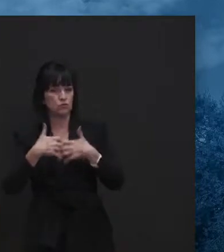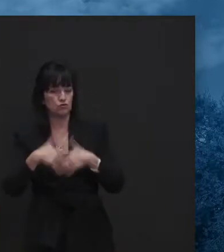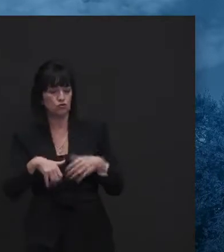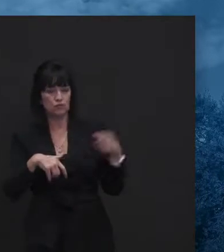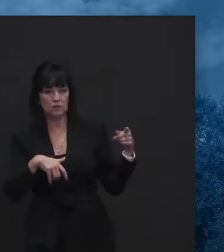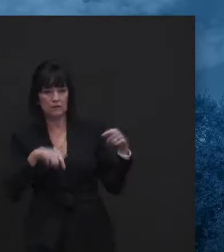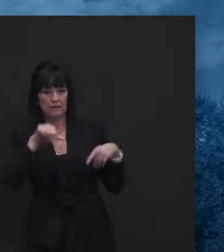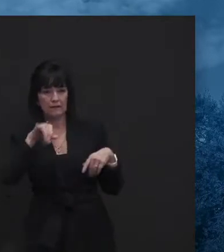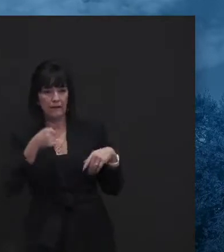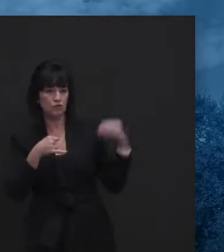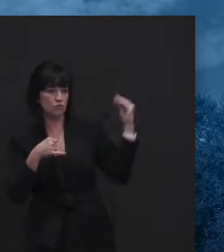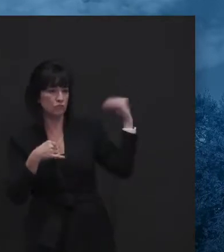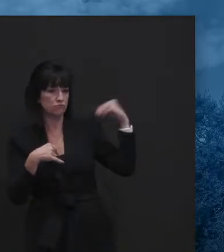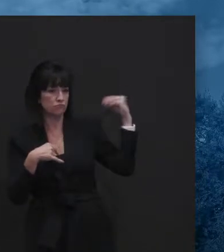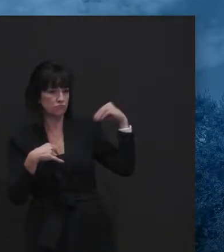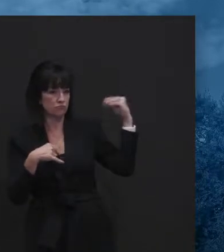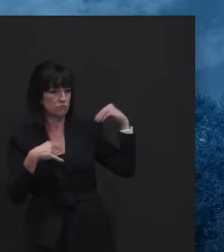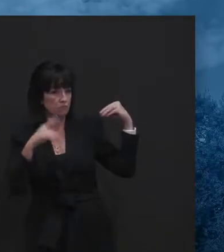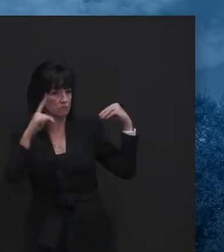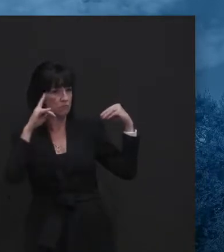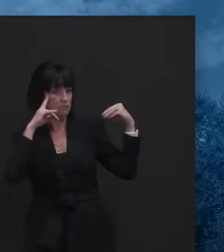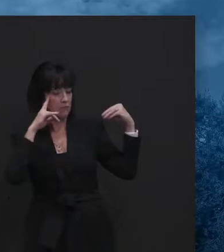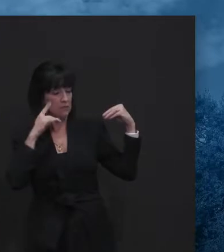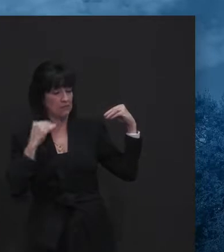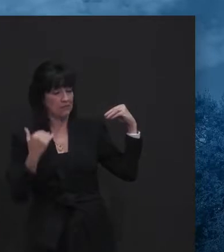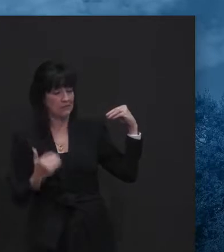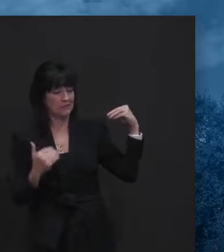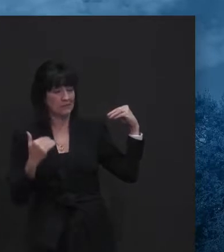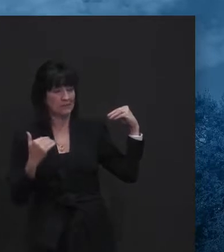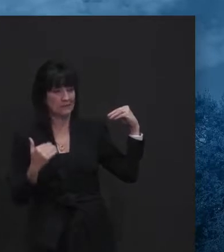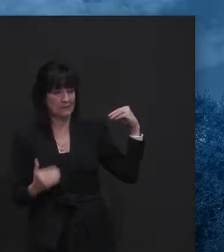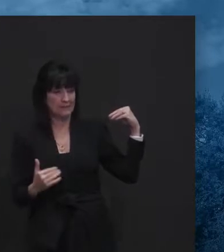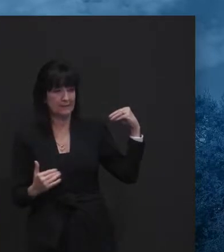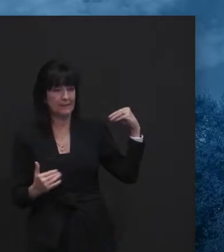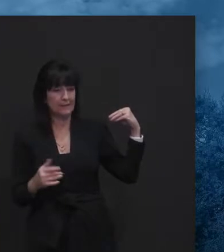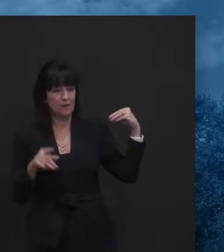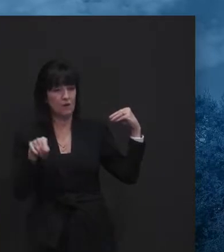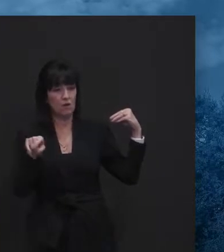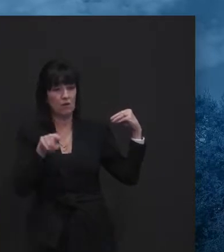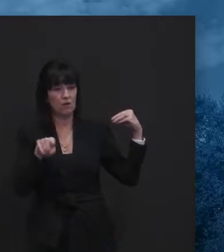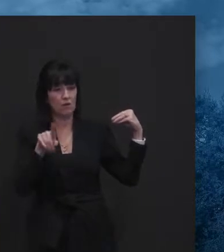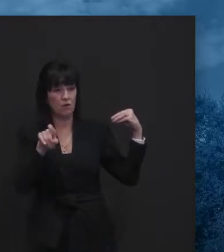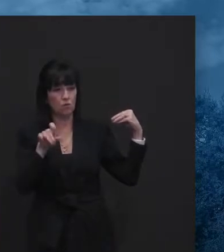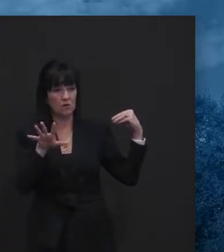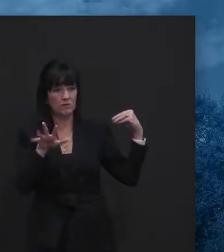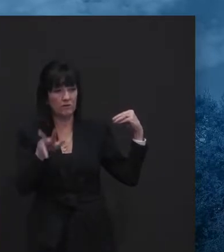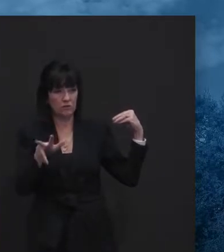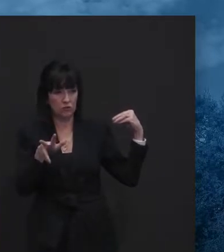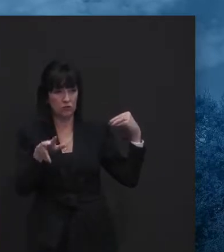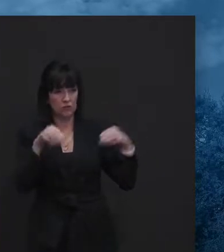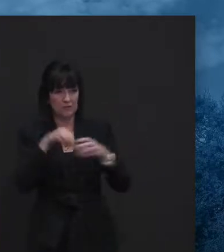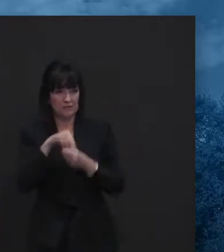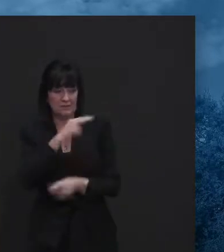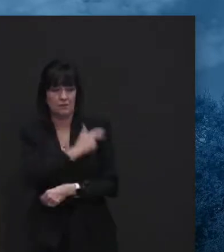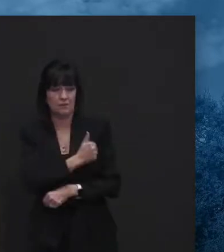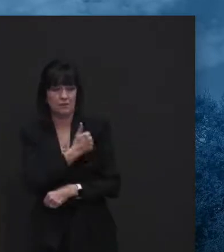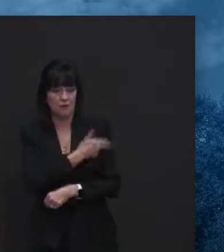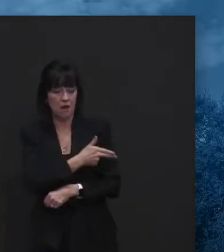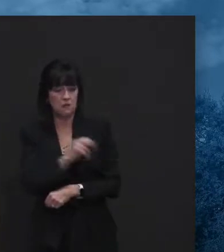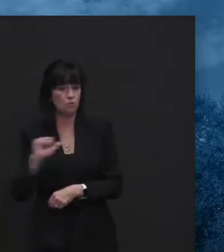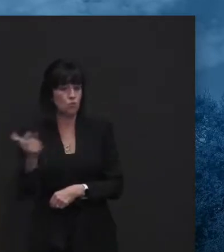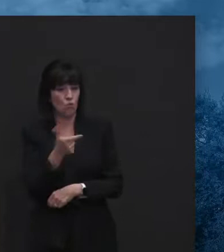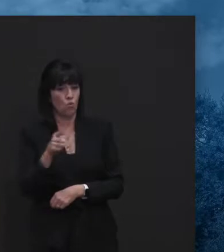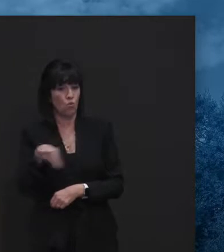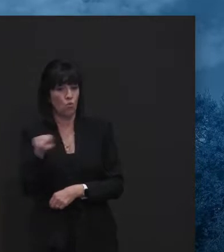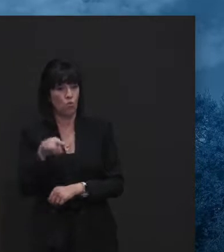153 hospitalizations at the moment. They're not all on ventilators. Um, and so, you know, one of the